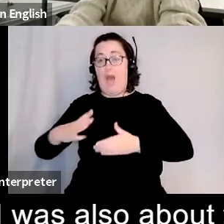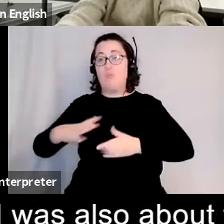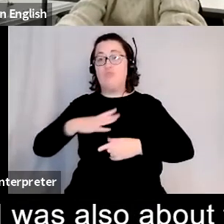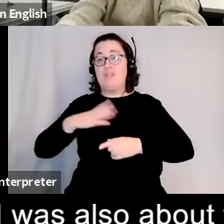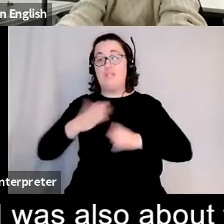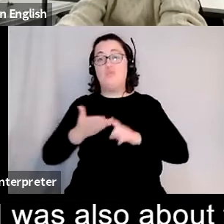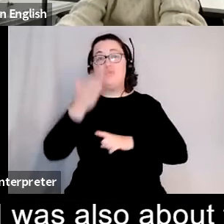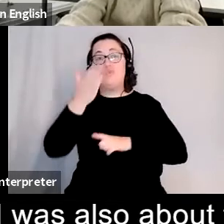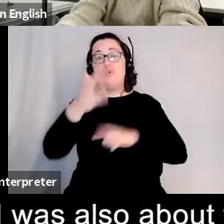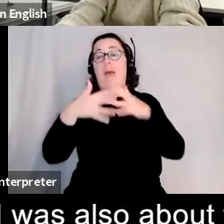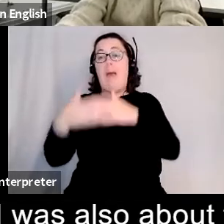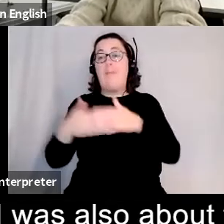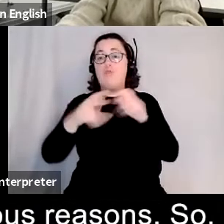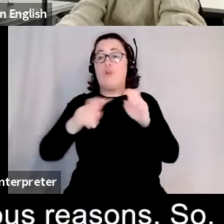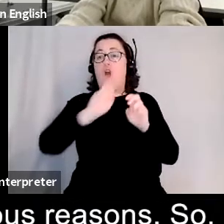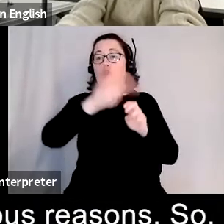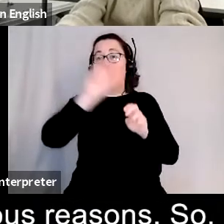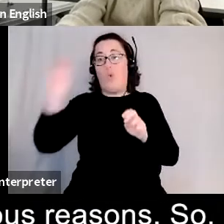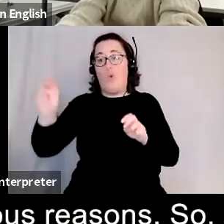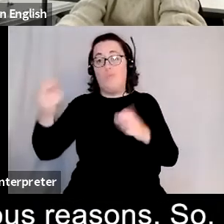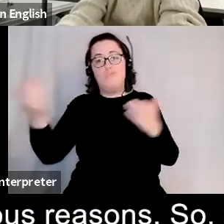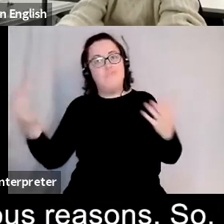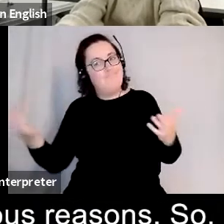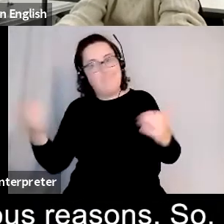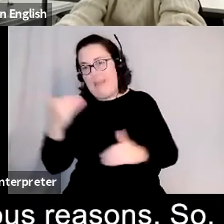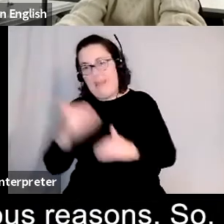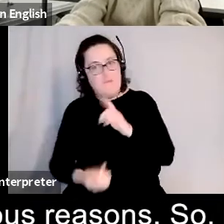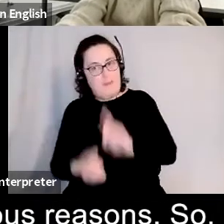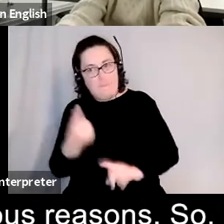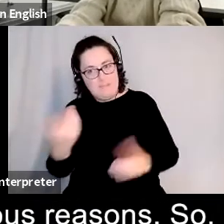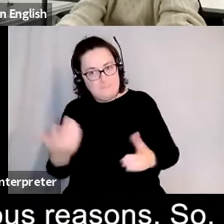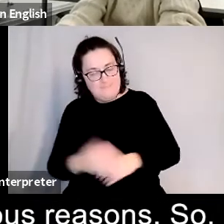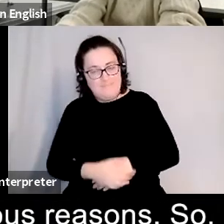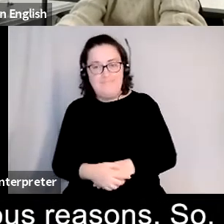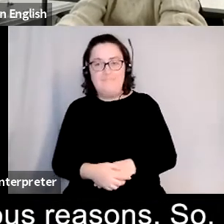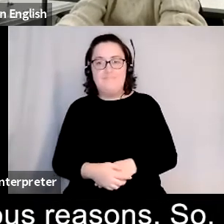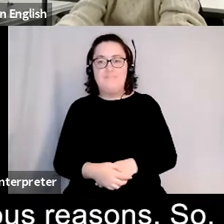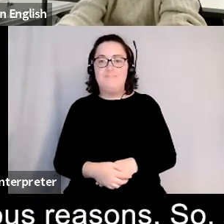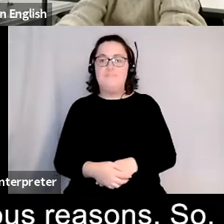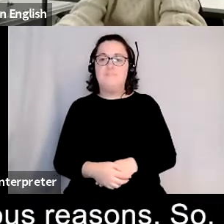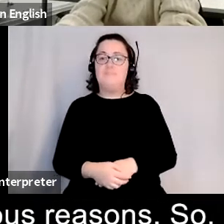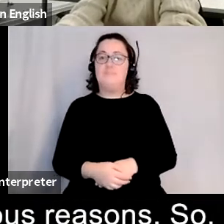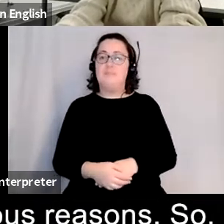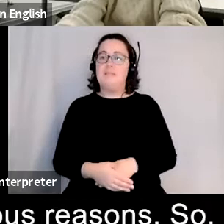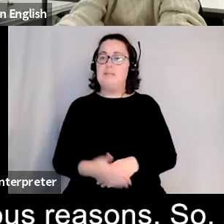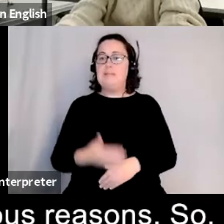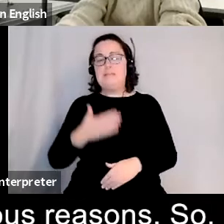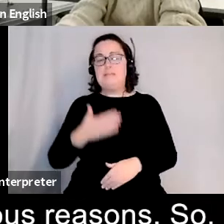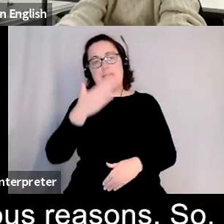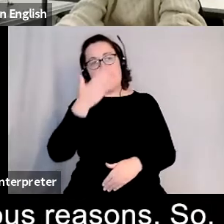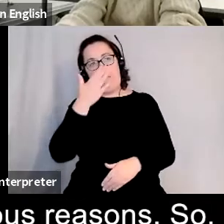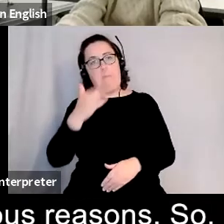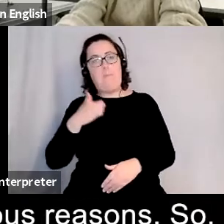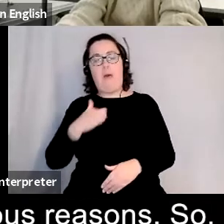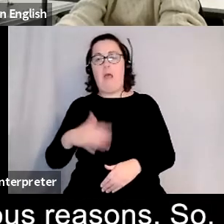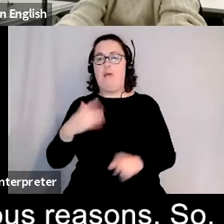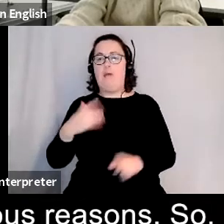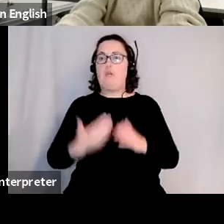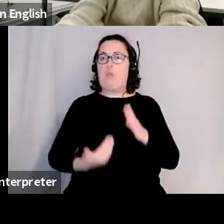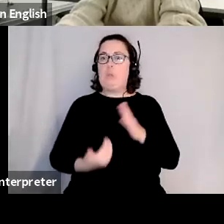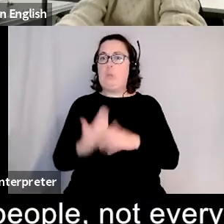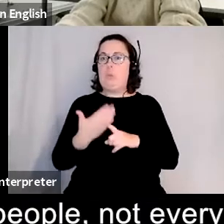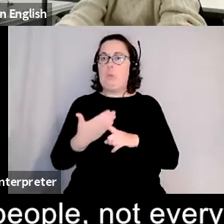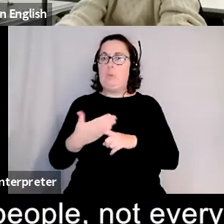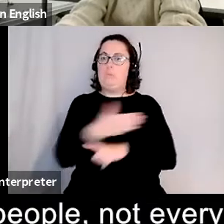america which i did not do for very obvious reasons so my life sort of went into this new direction and i